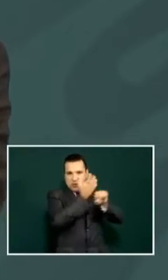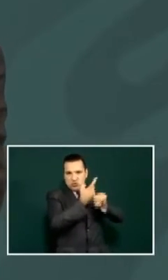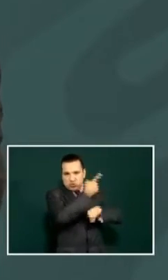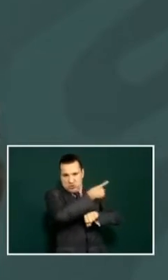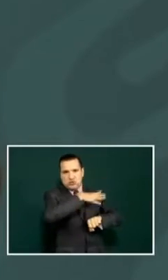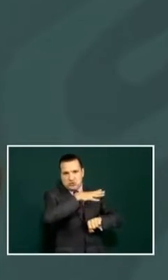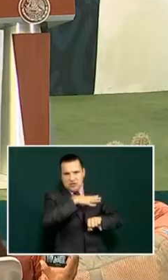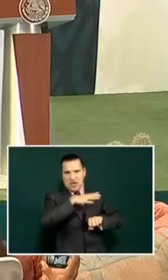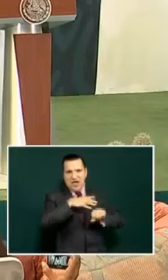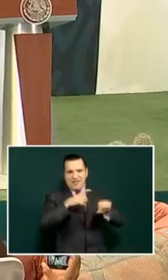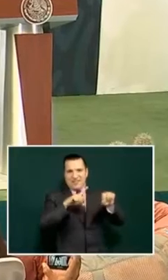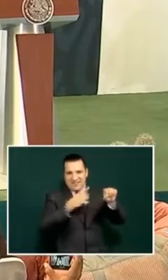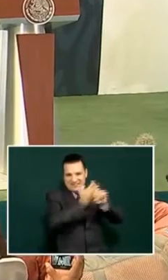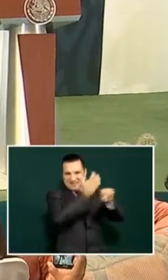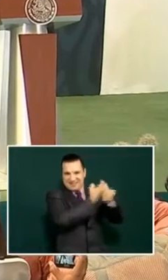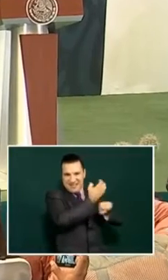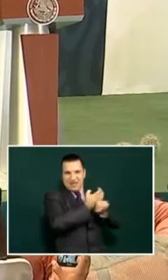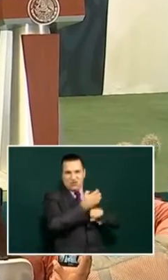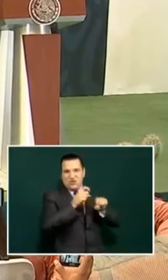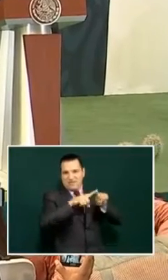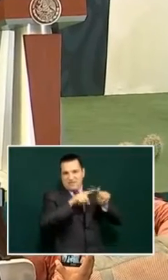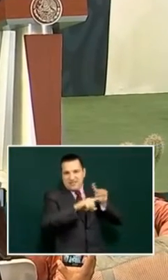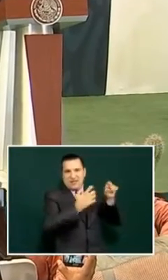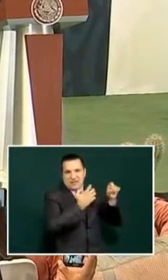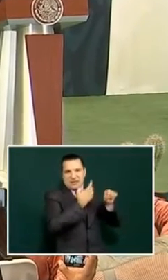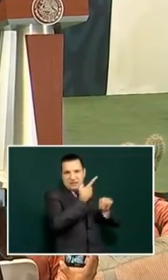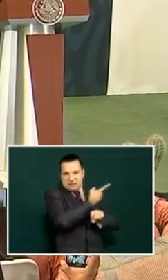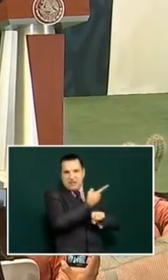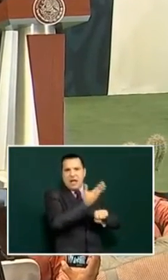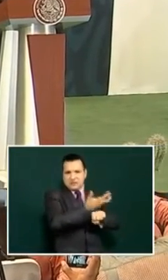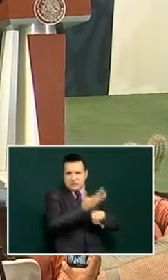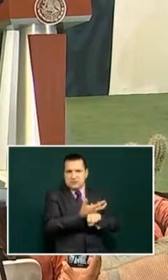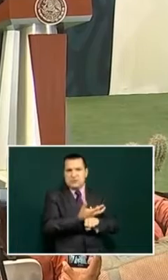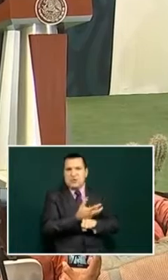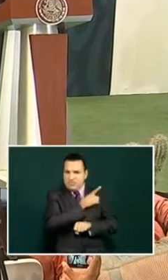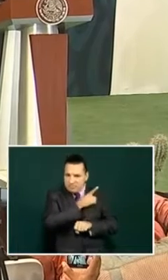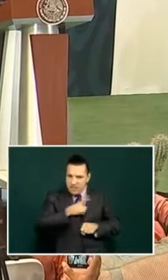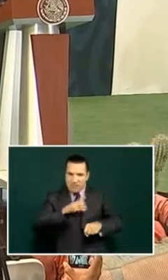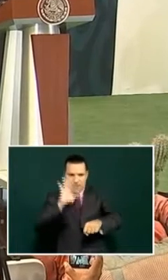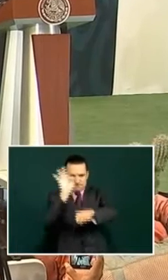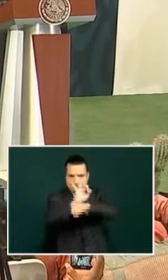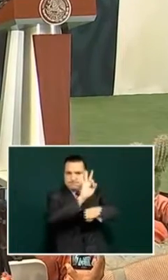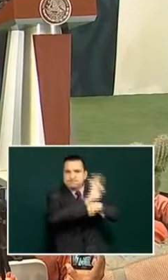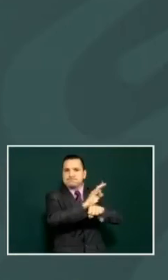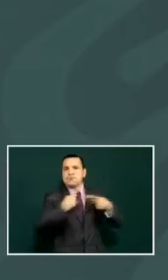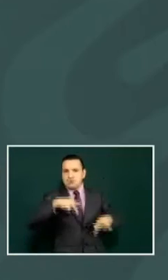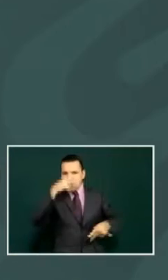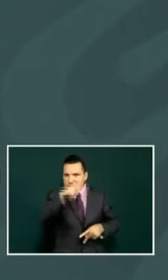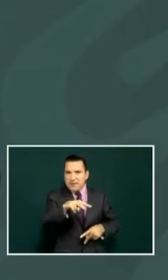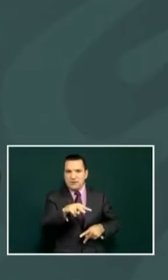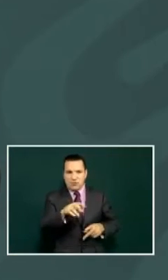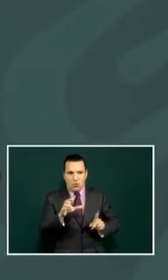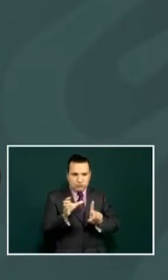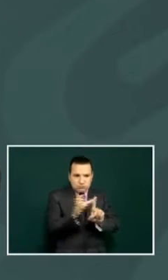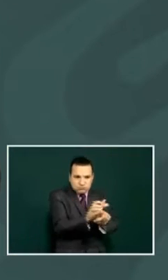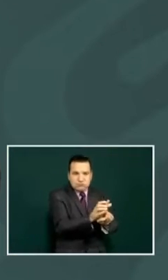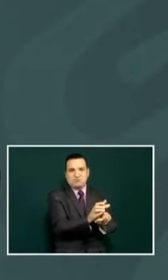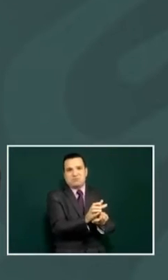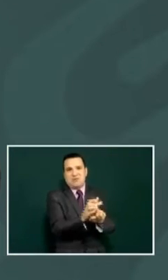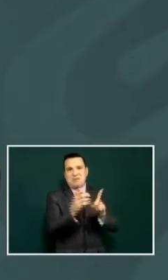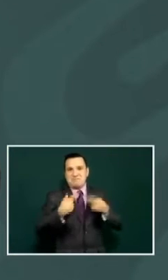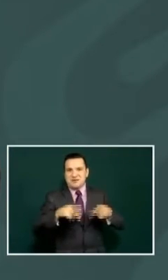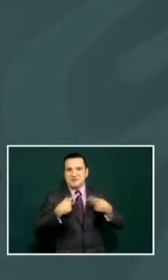for the consulates that Mexico has to protect our countrymen and that they act